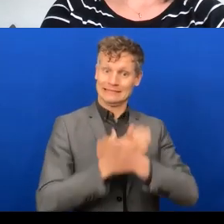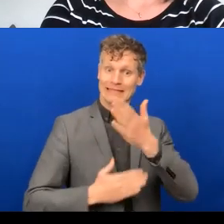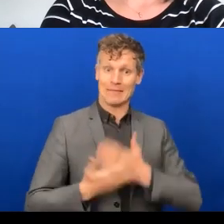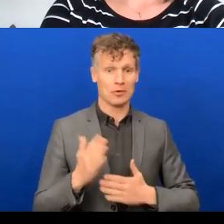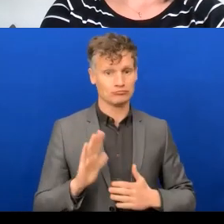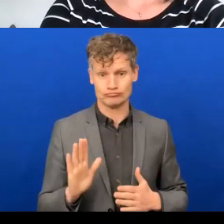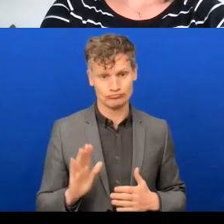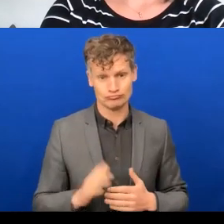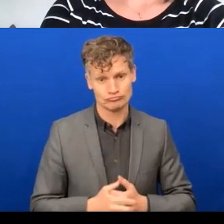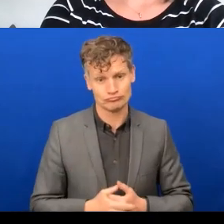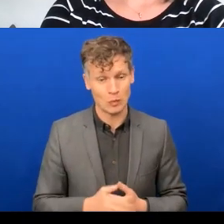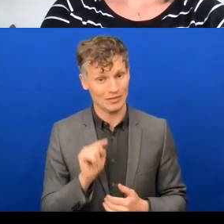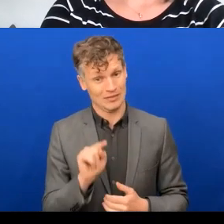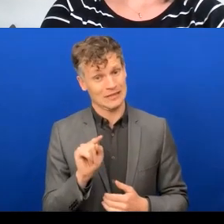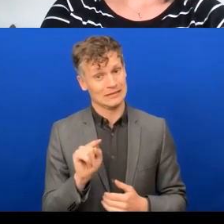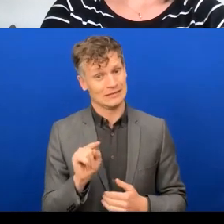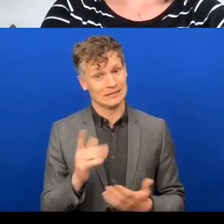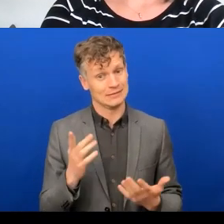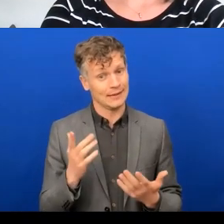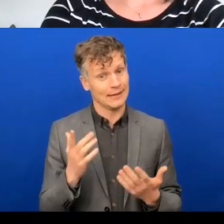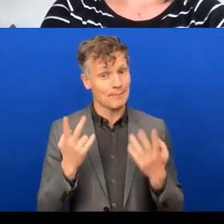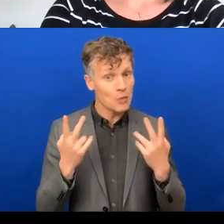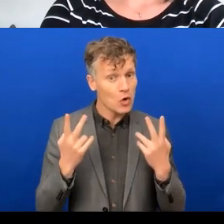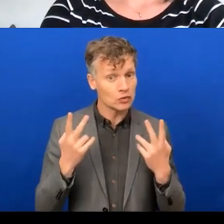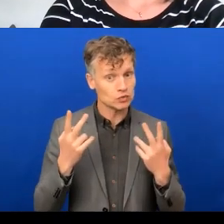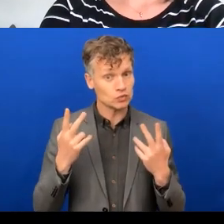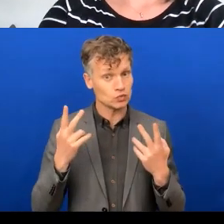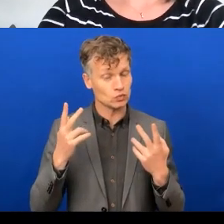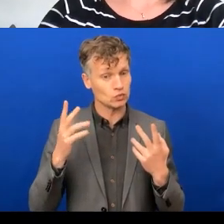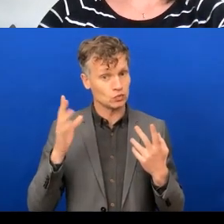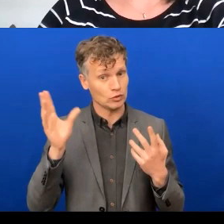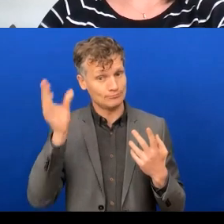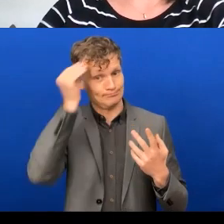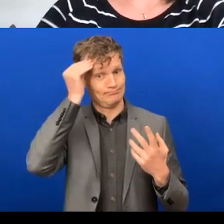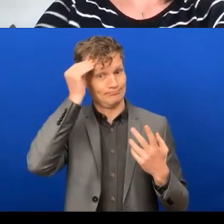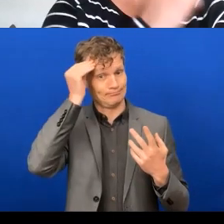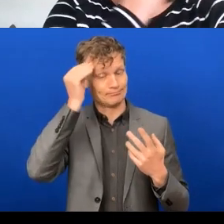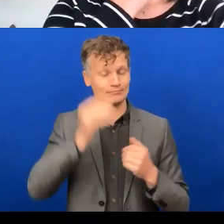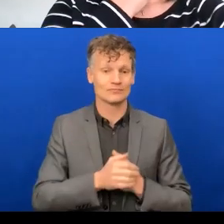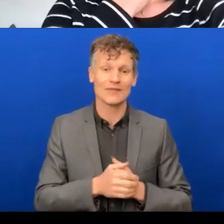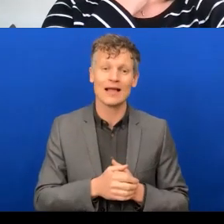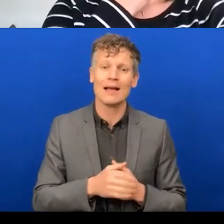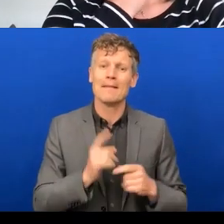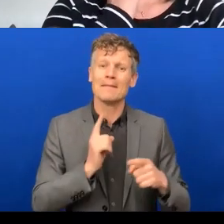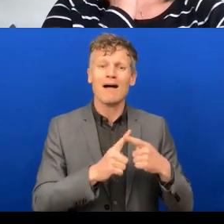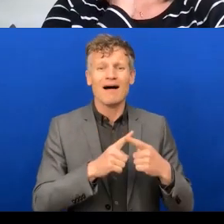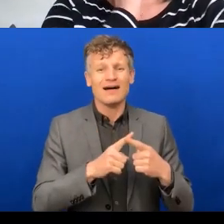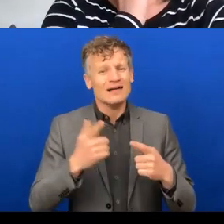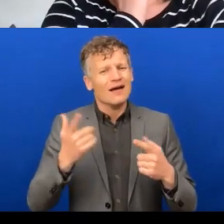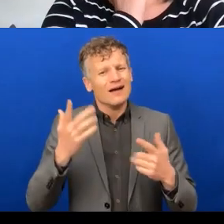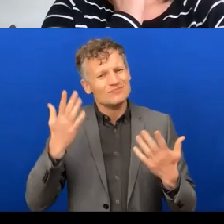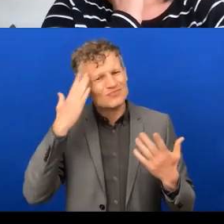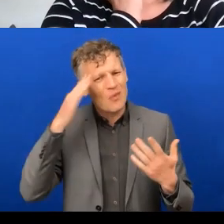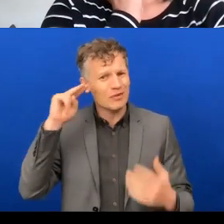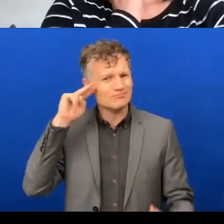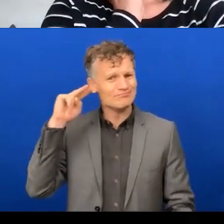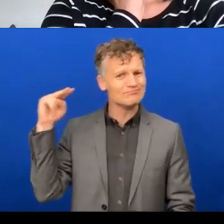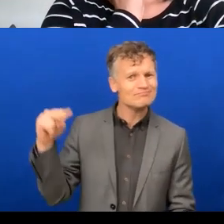also I think the whole sort of medicalization, legalization of these things